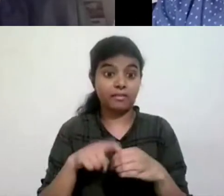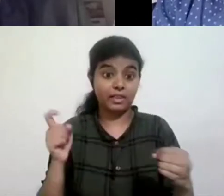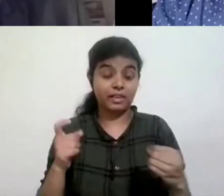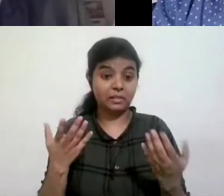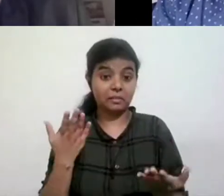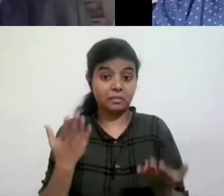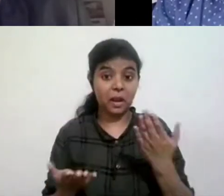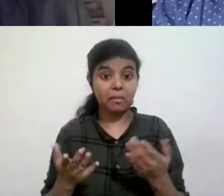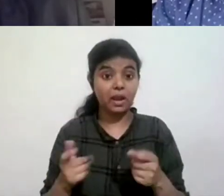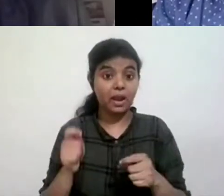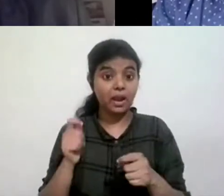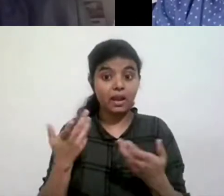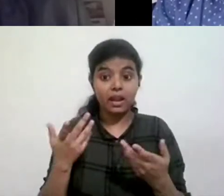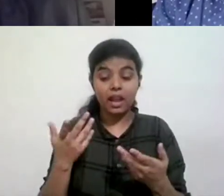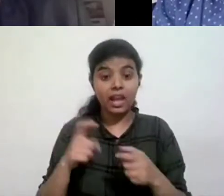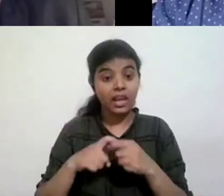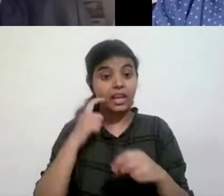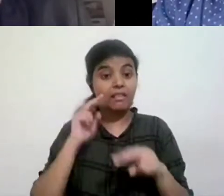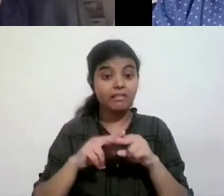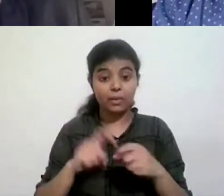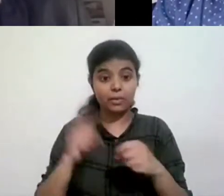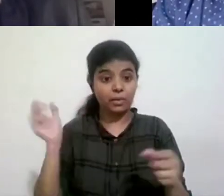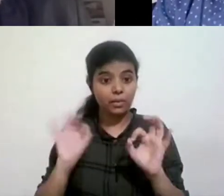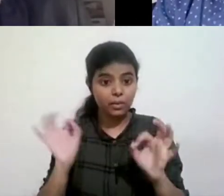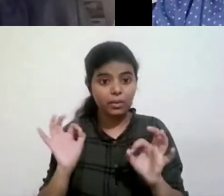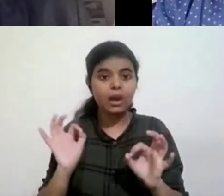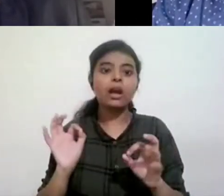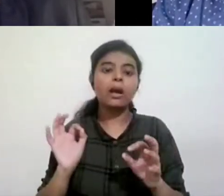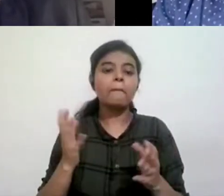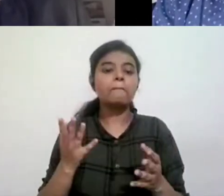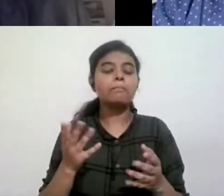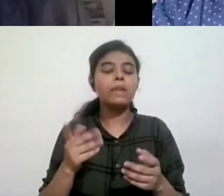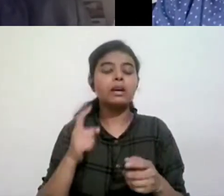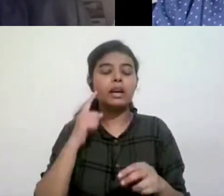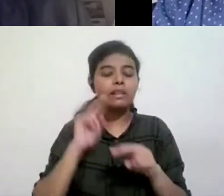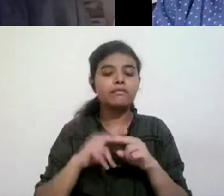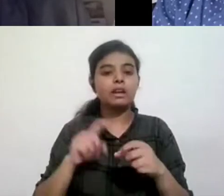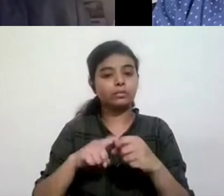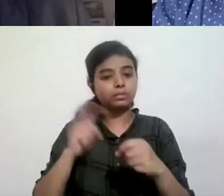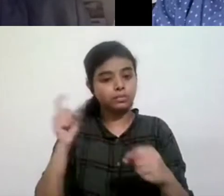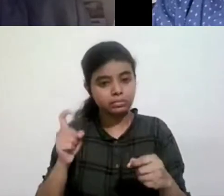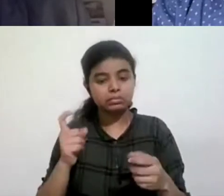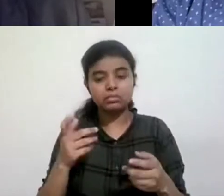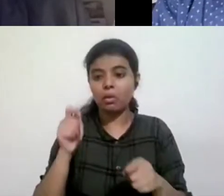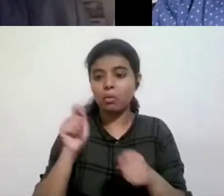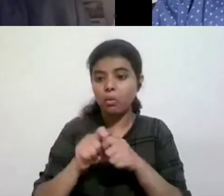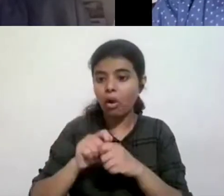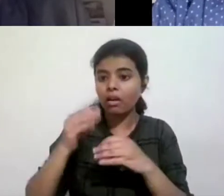there'll be a lot of work that I wouldn't have done. And it'd be a lot more work in 18th century novel studies. I don't know.